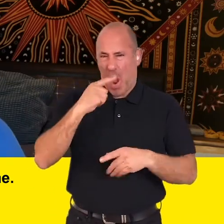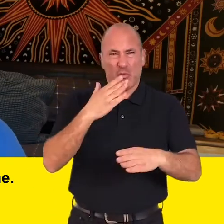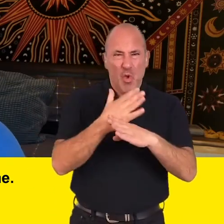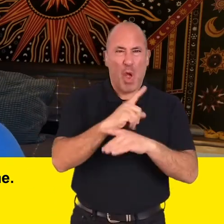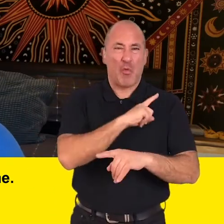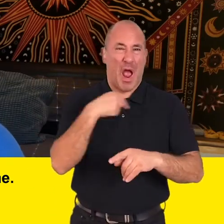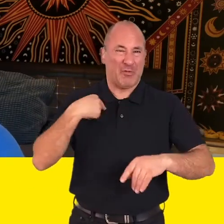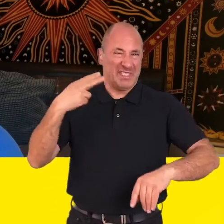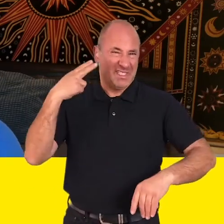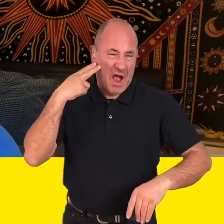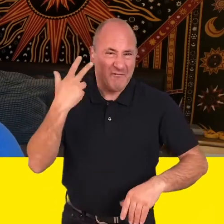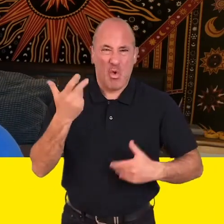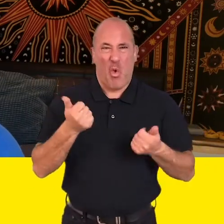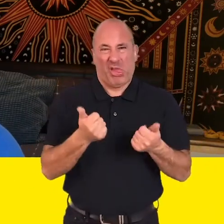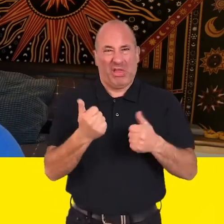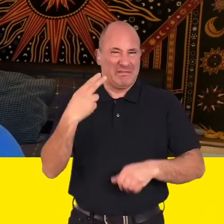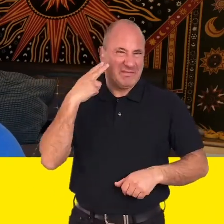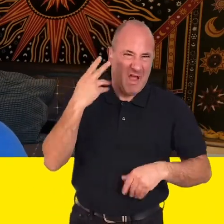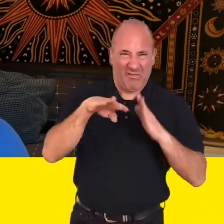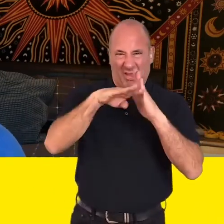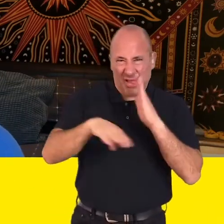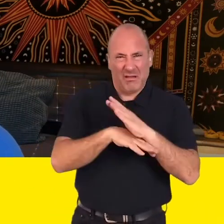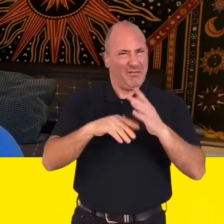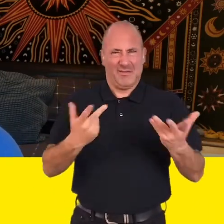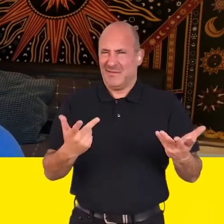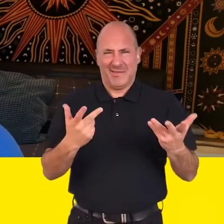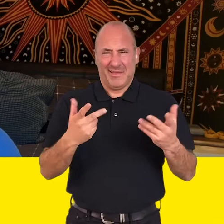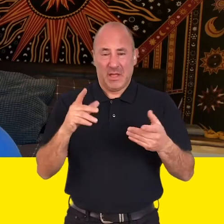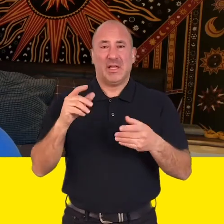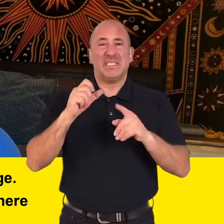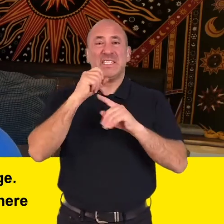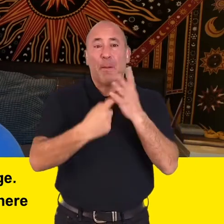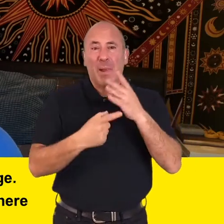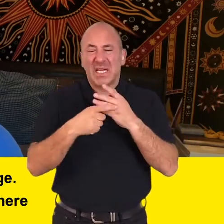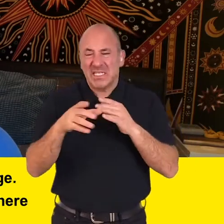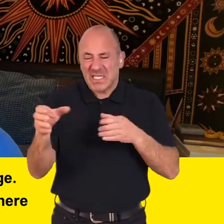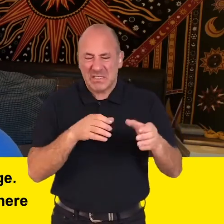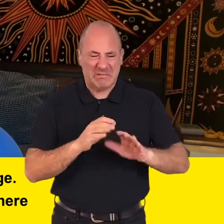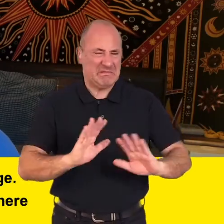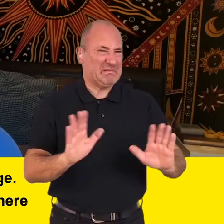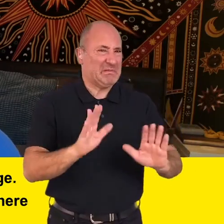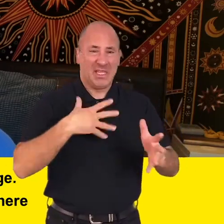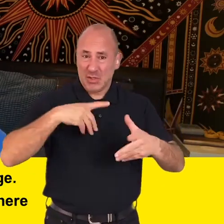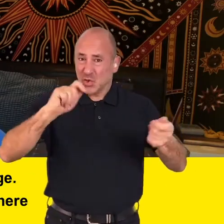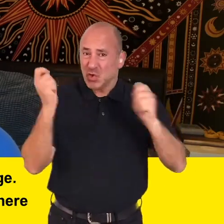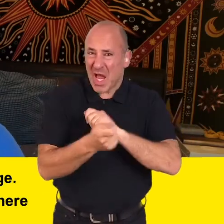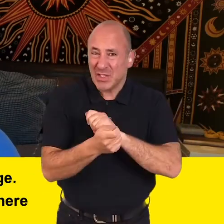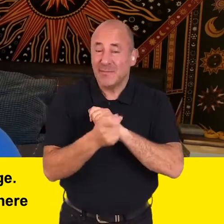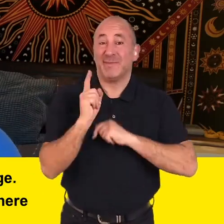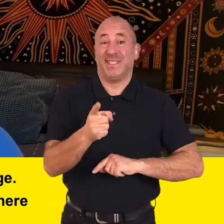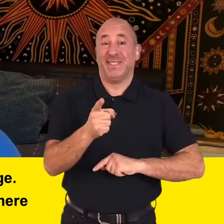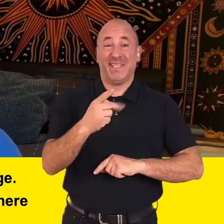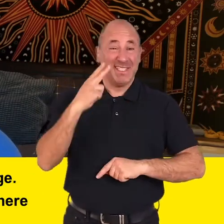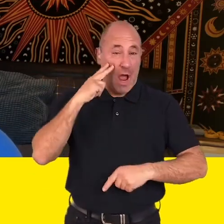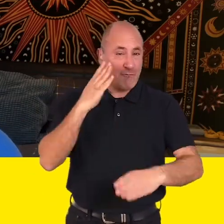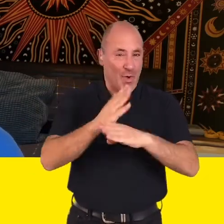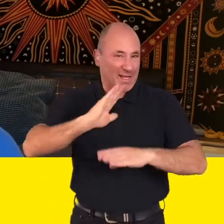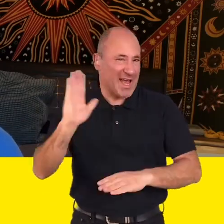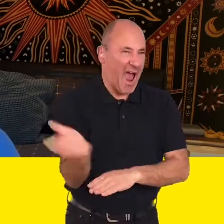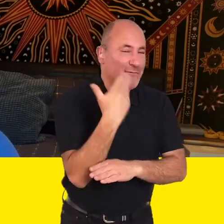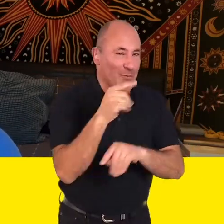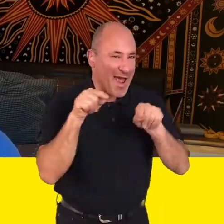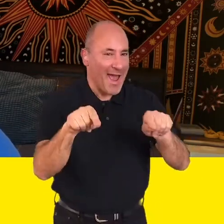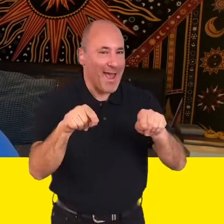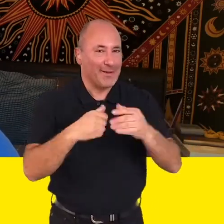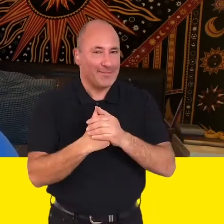We are not less employable because of our deafness and the stigma around employing those with disabilities needs to change. This is what Deaf Works Everywhere